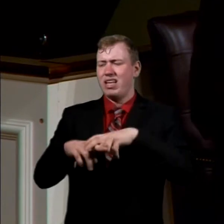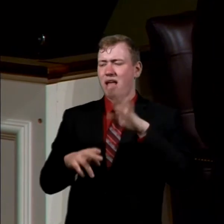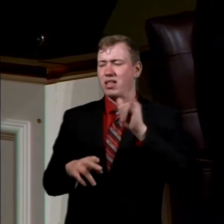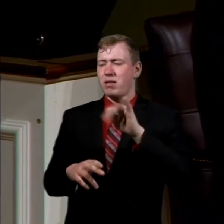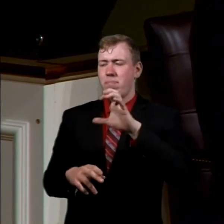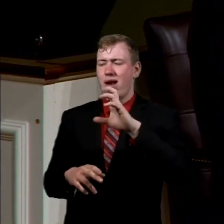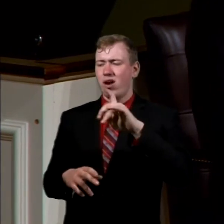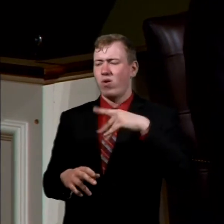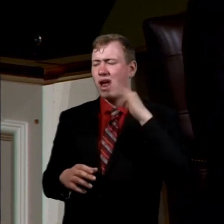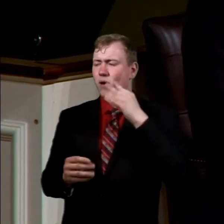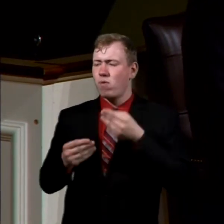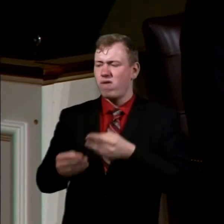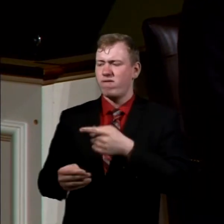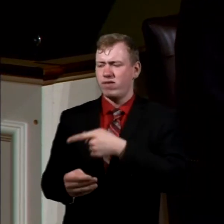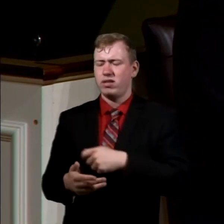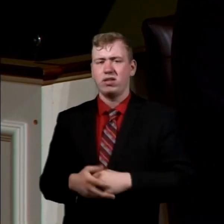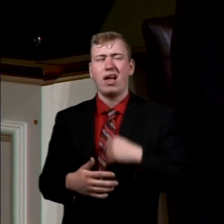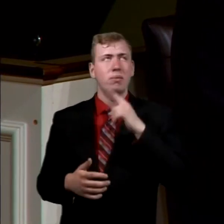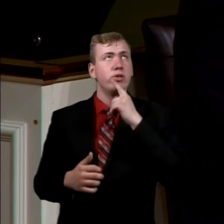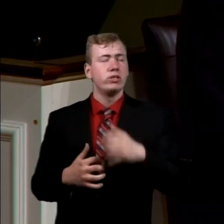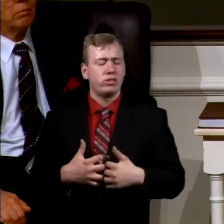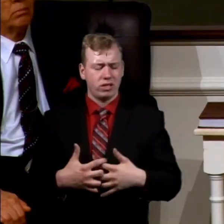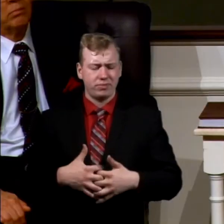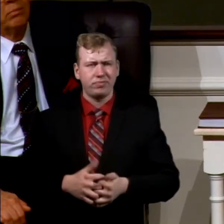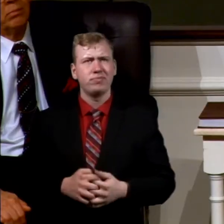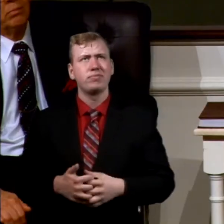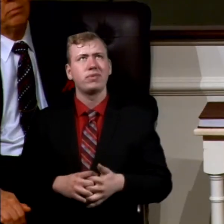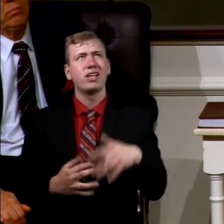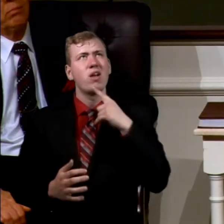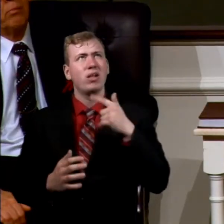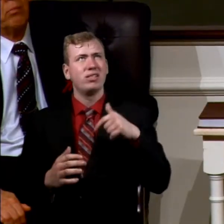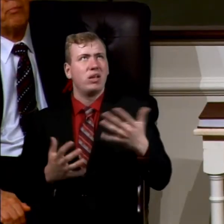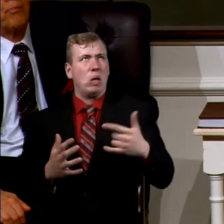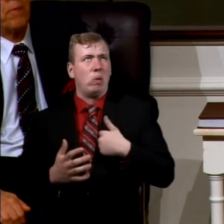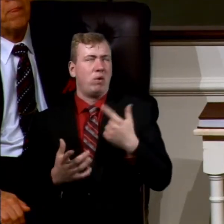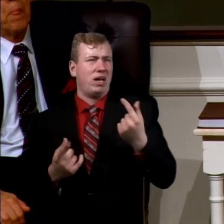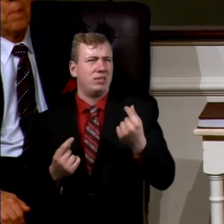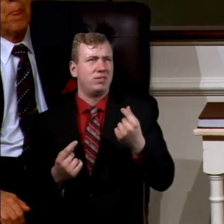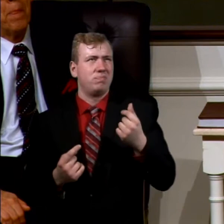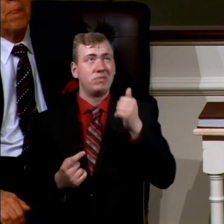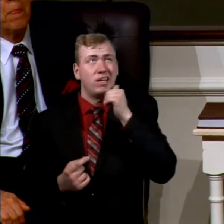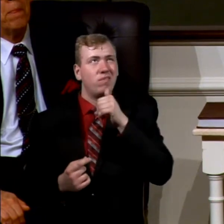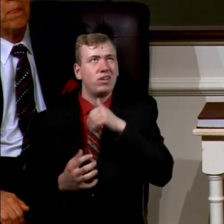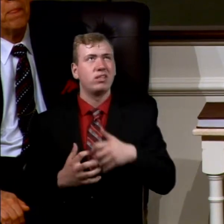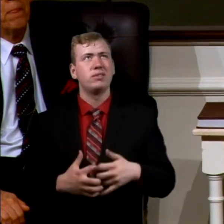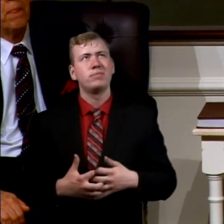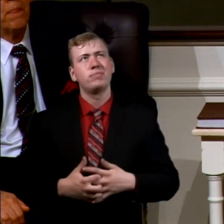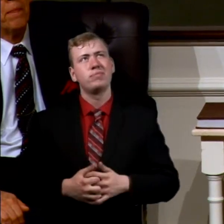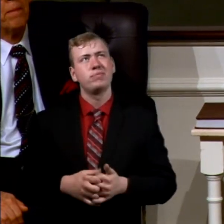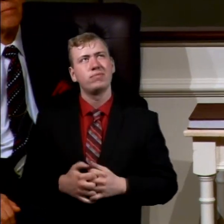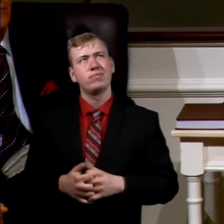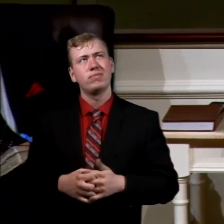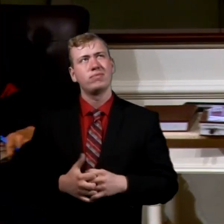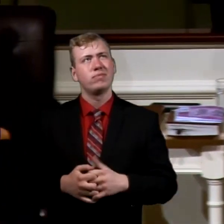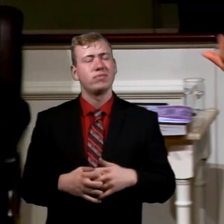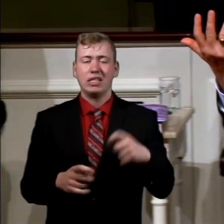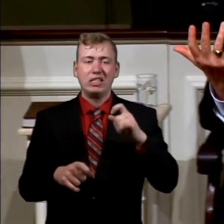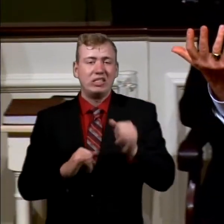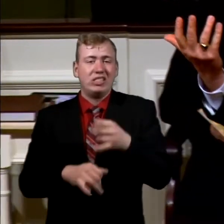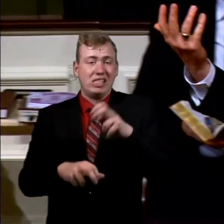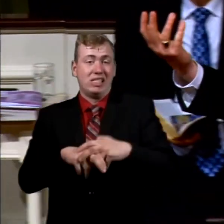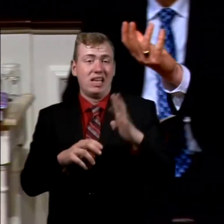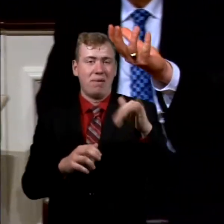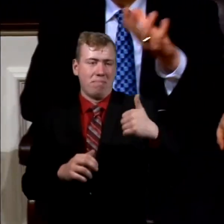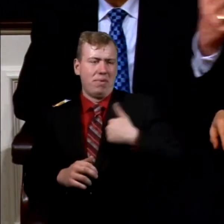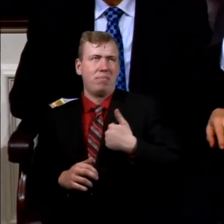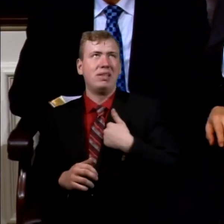I'll feed you. And I'm sure he twiddled his thumb and said, this is what prophets do every day? He just sat by himself and said, you